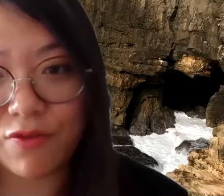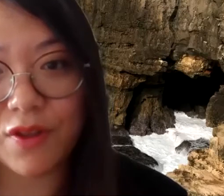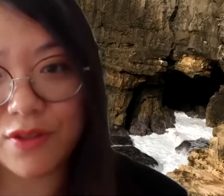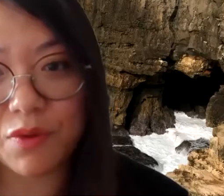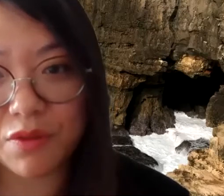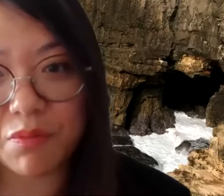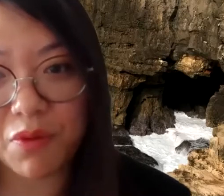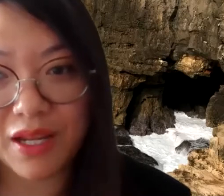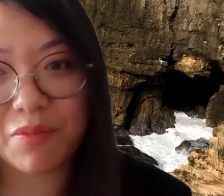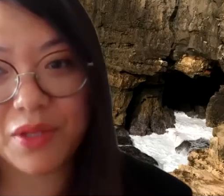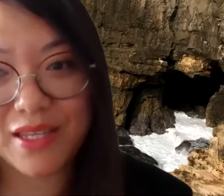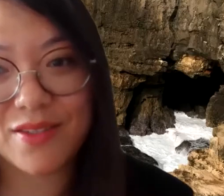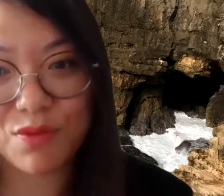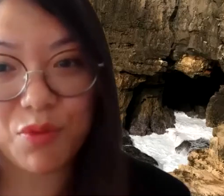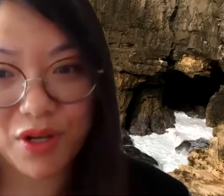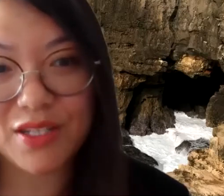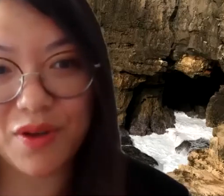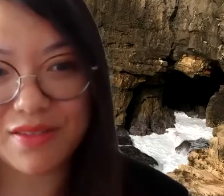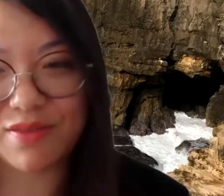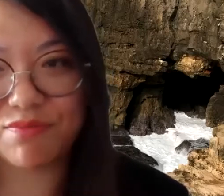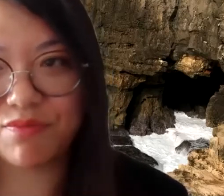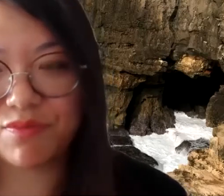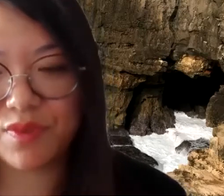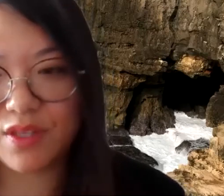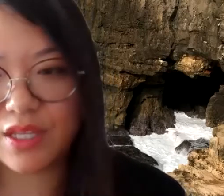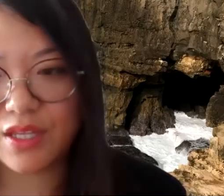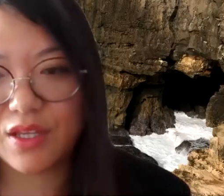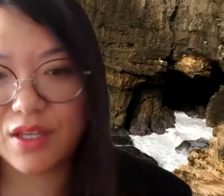that you feel is worth reporting, please do report it to us.